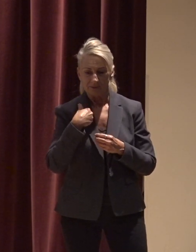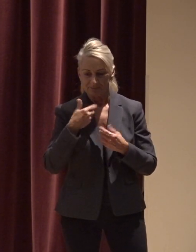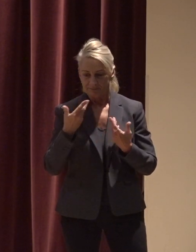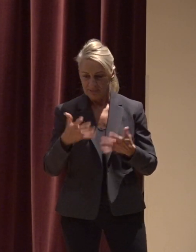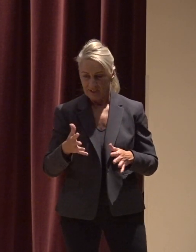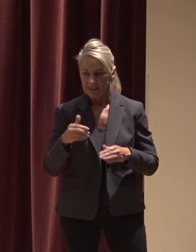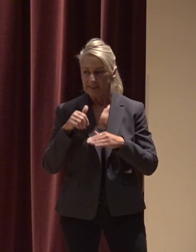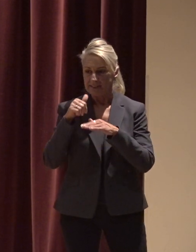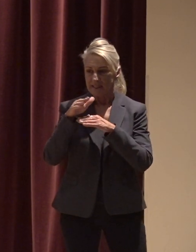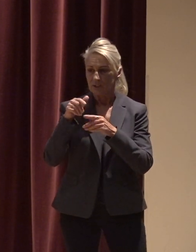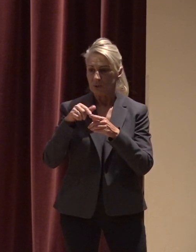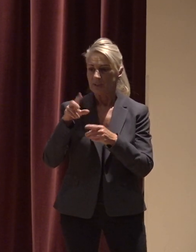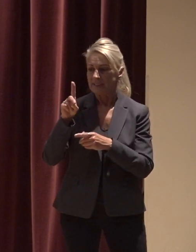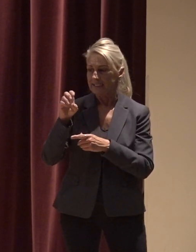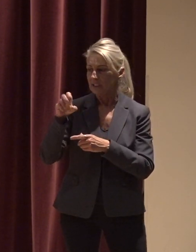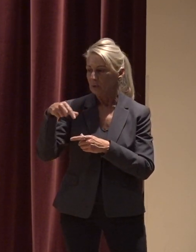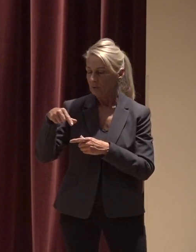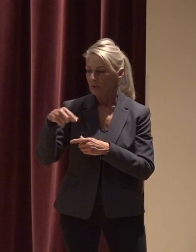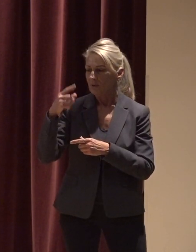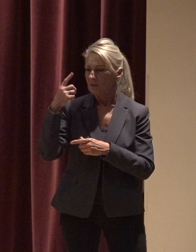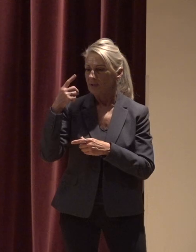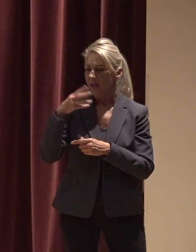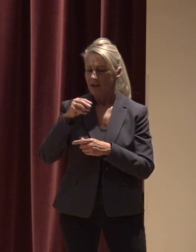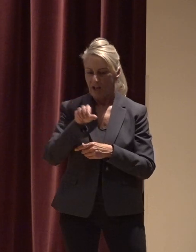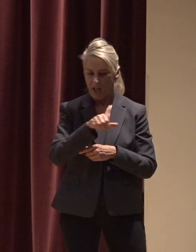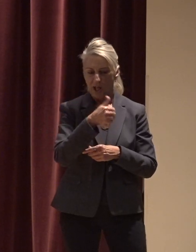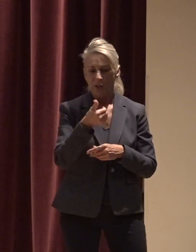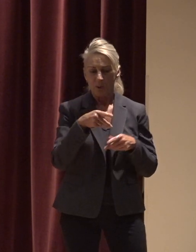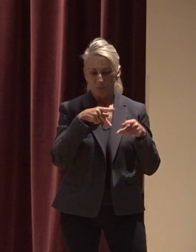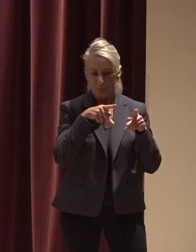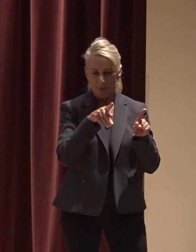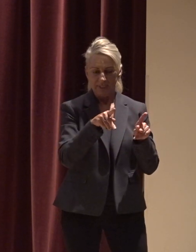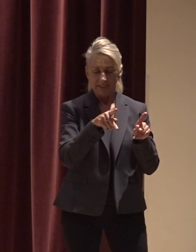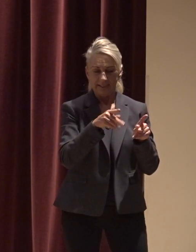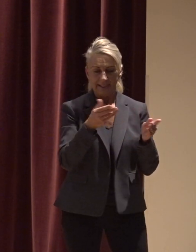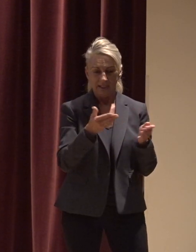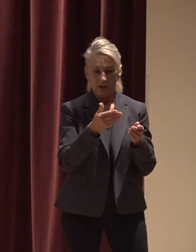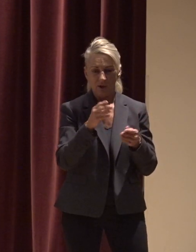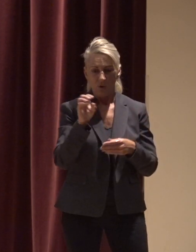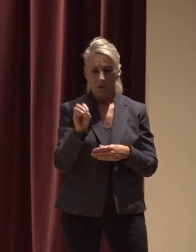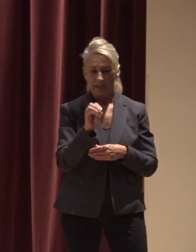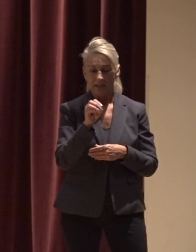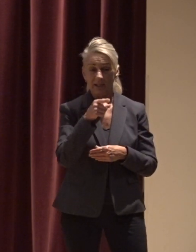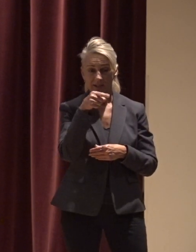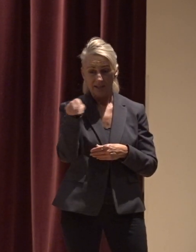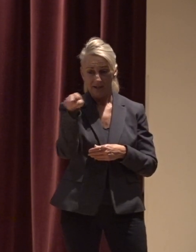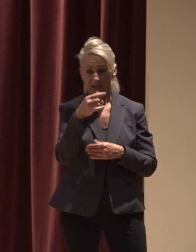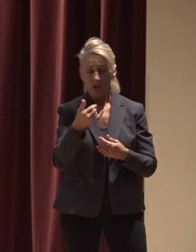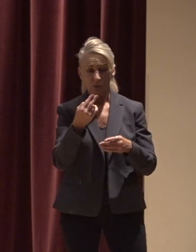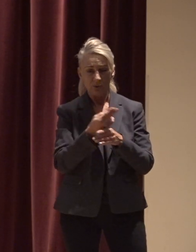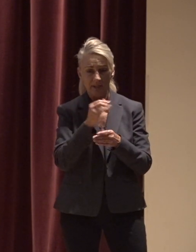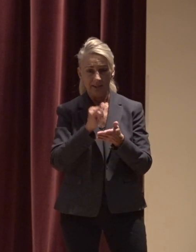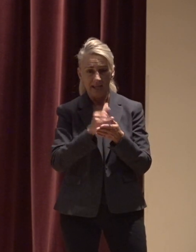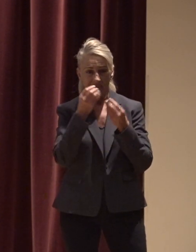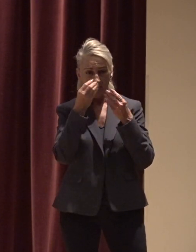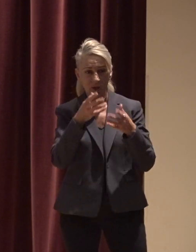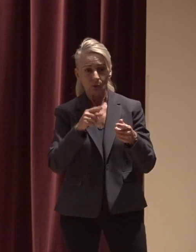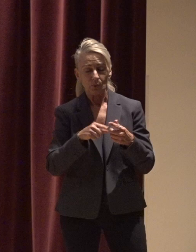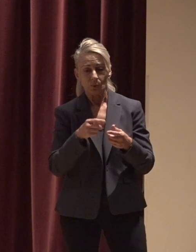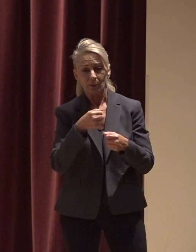that data to DEQ as well as other permittees here in Oregon and so the DEQ is using that data right now to create a